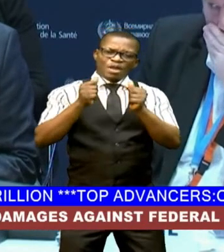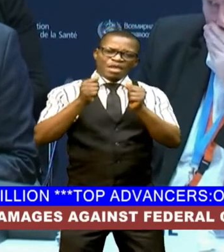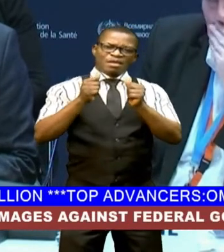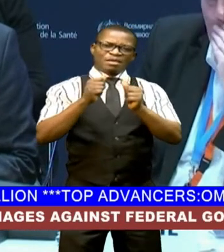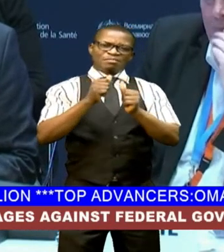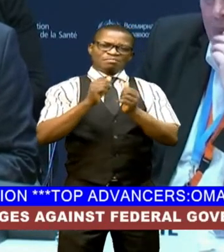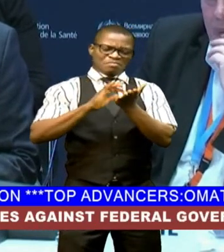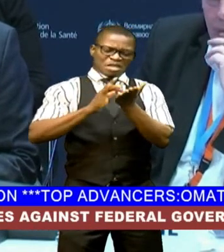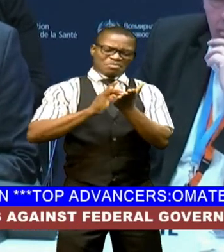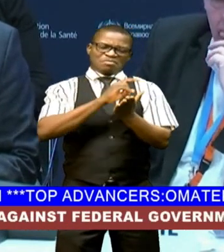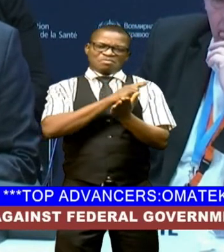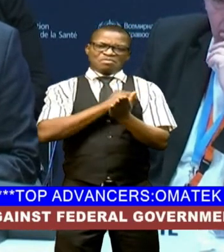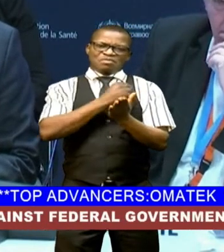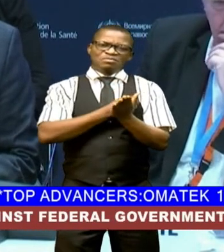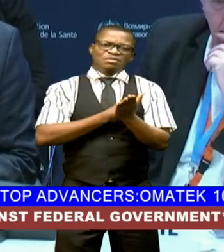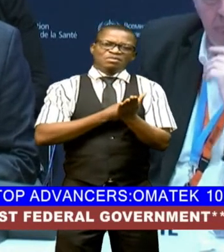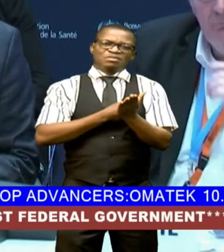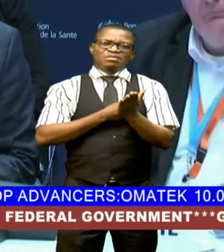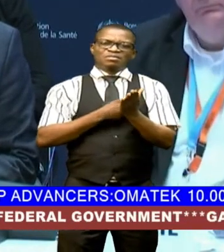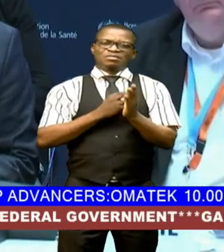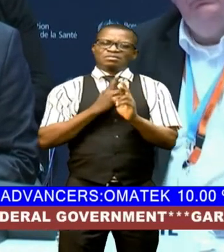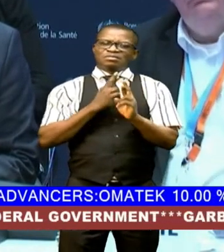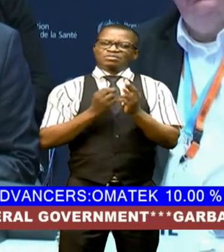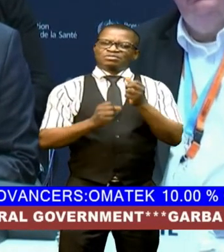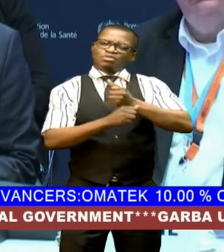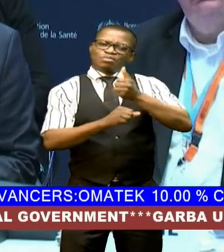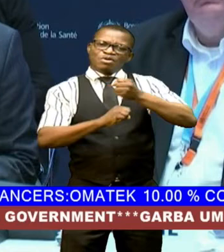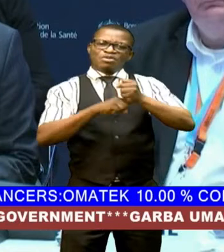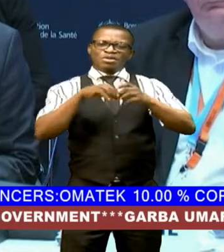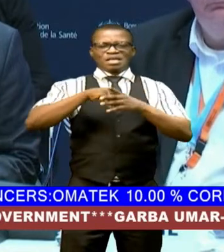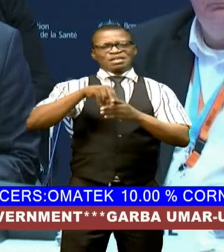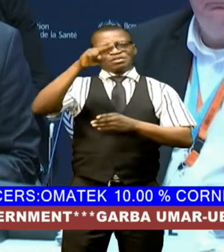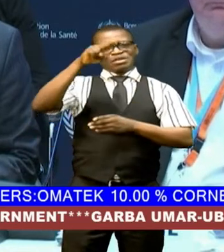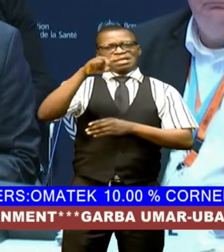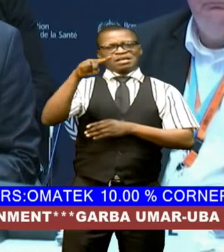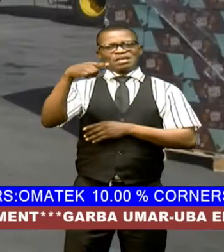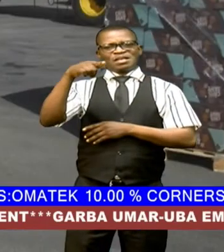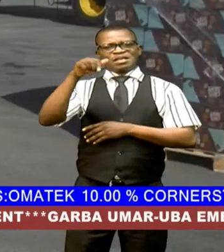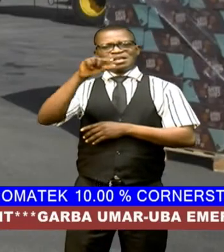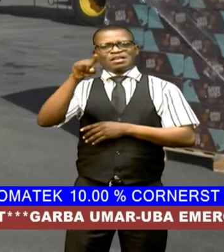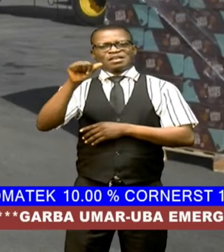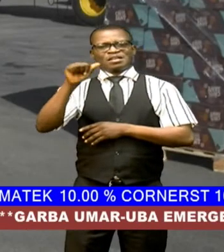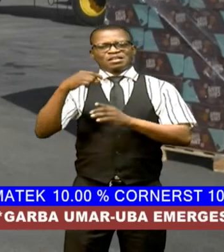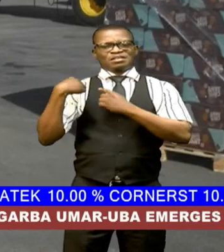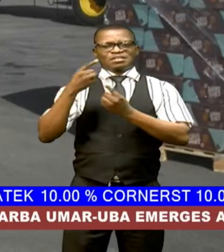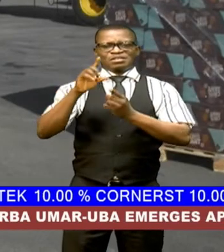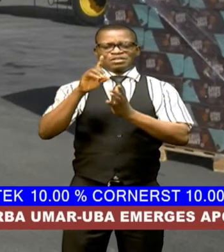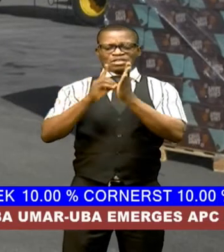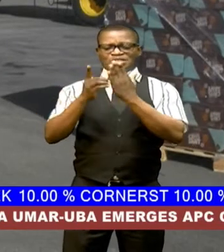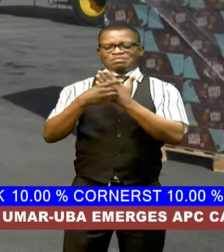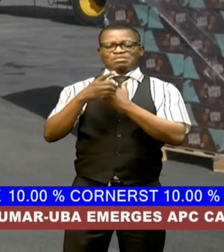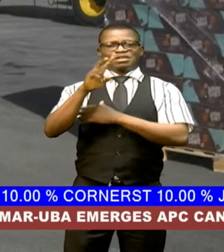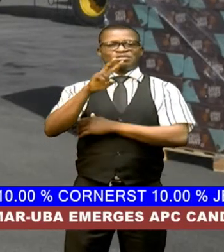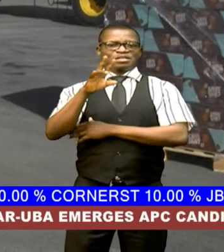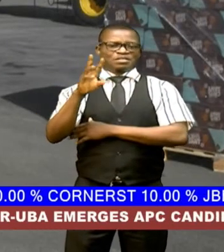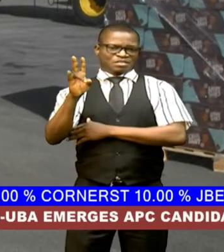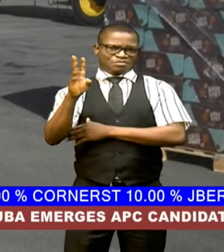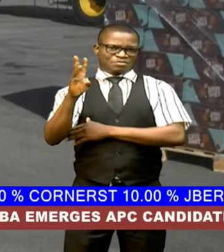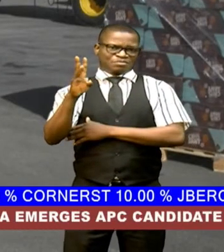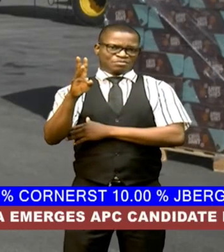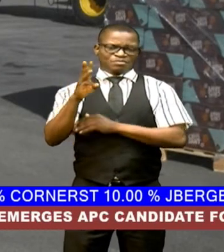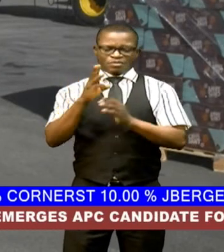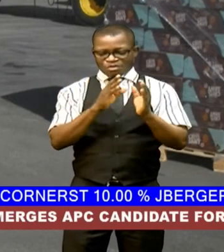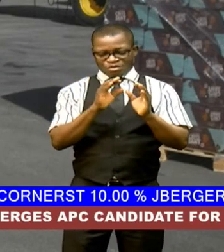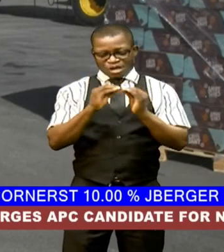alda hospital and a central drug store in northern gaza since december 26 the organization